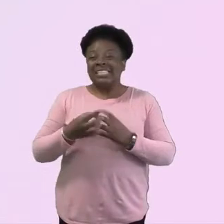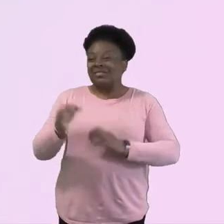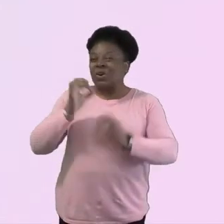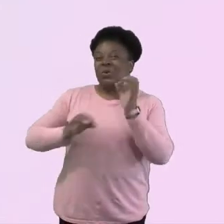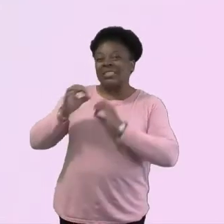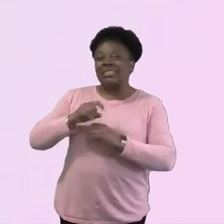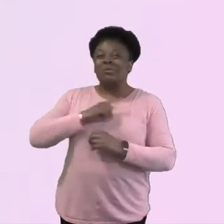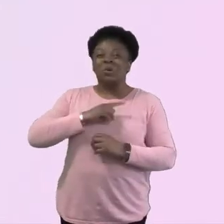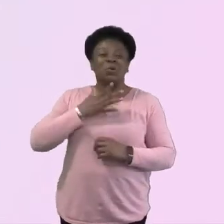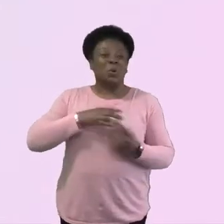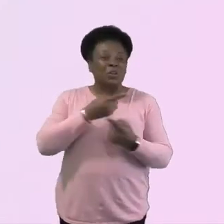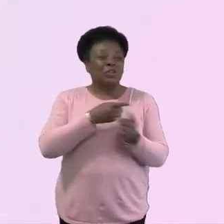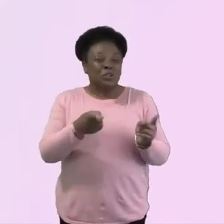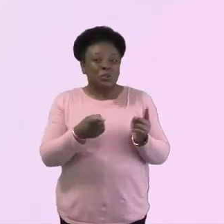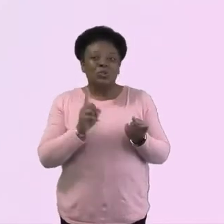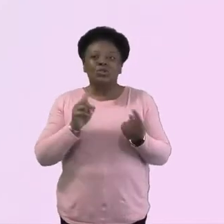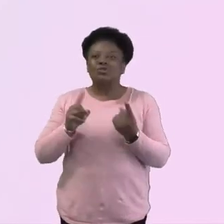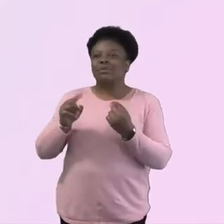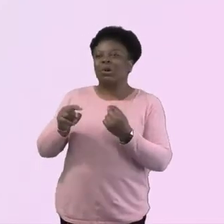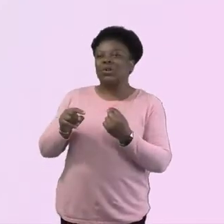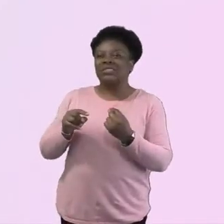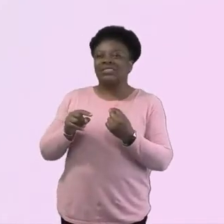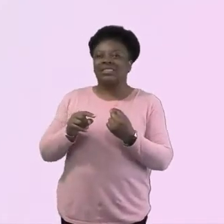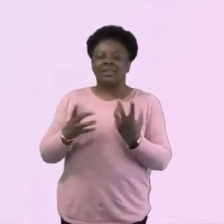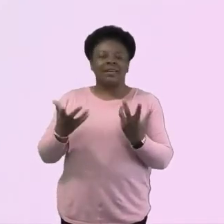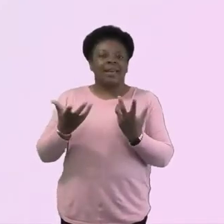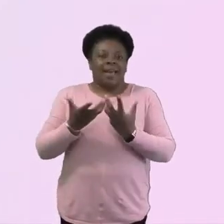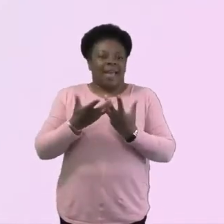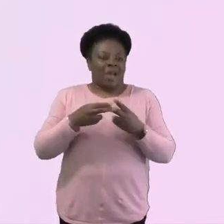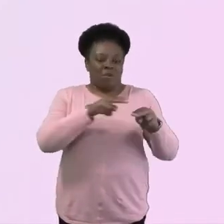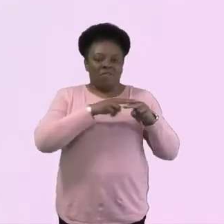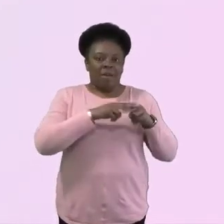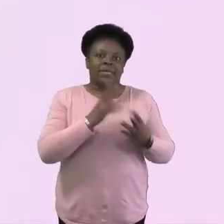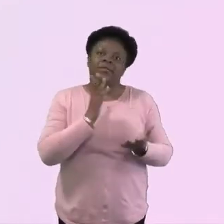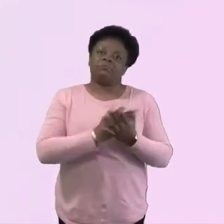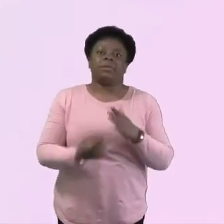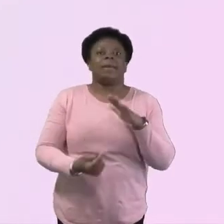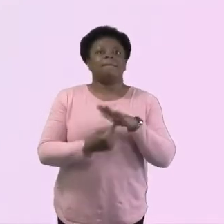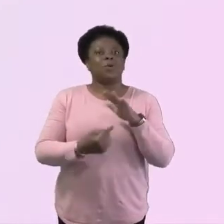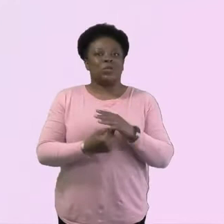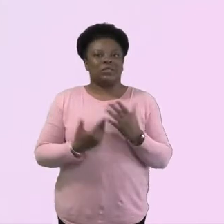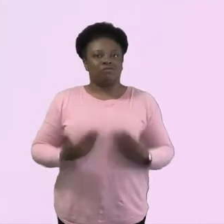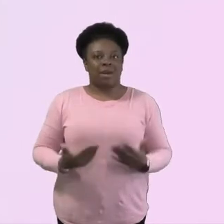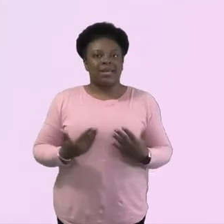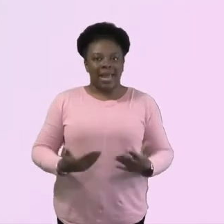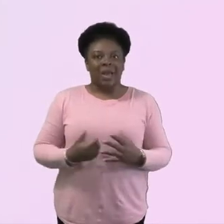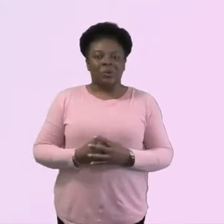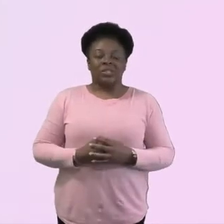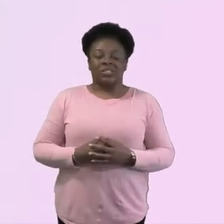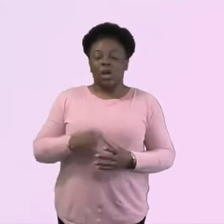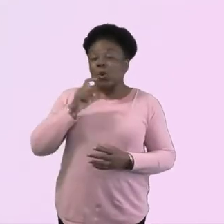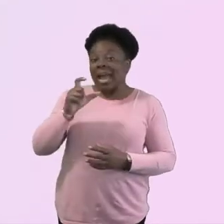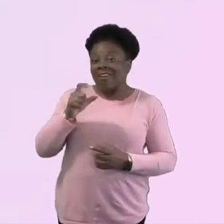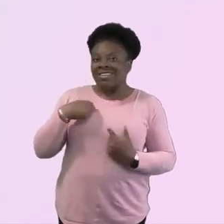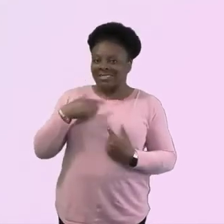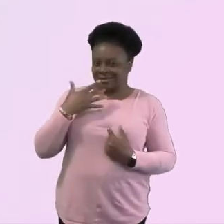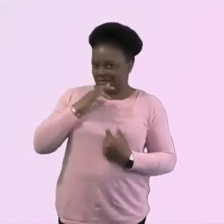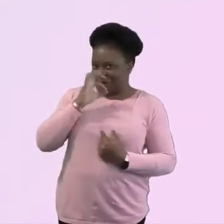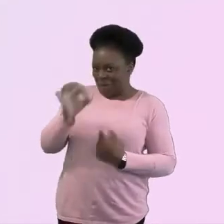Carys has spoken about, the families, how important that is right now. Carys, I've got a question for you.